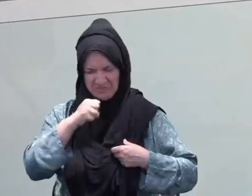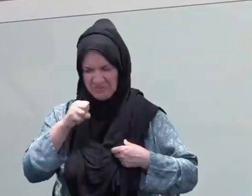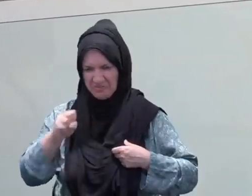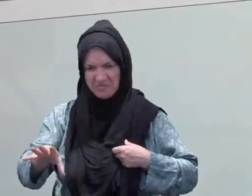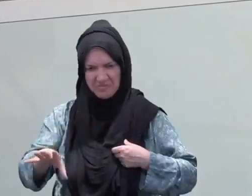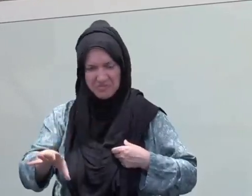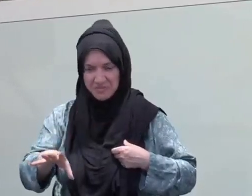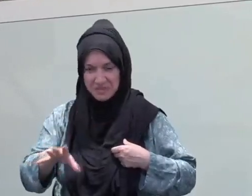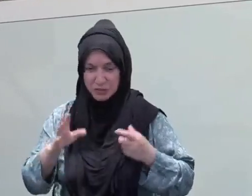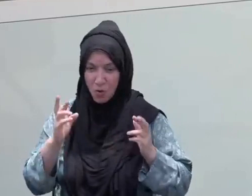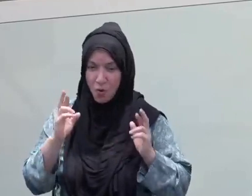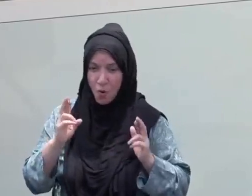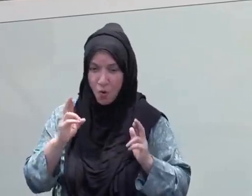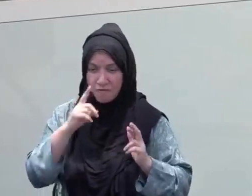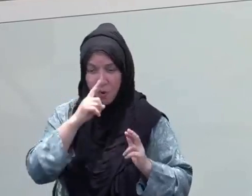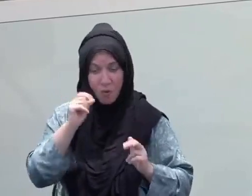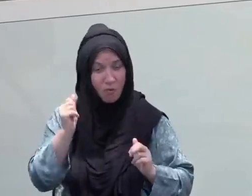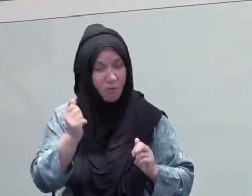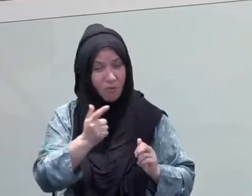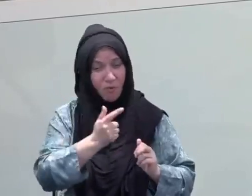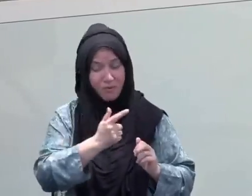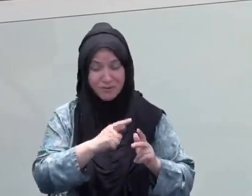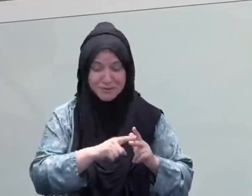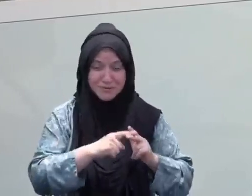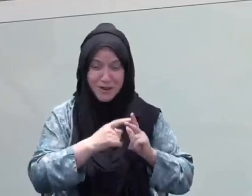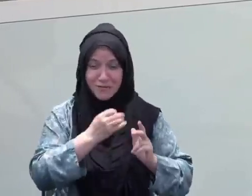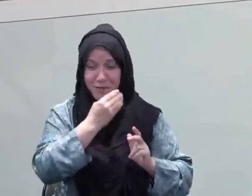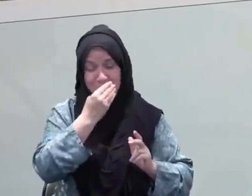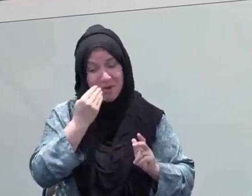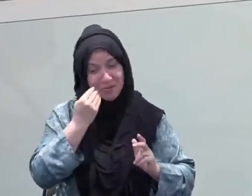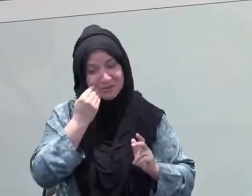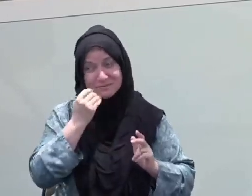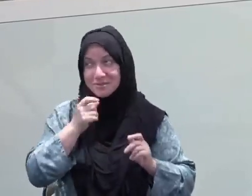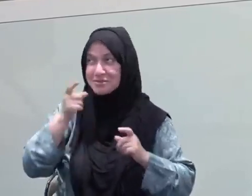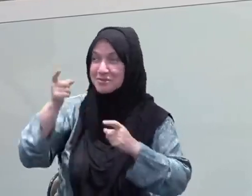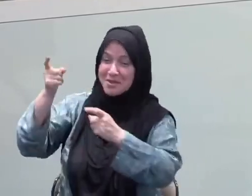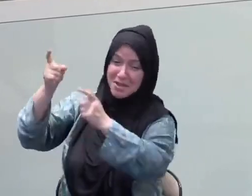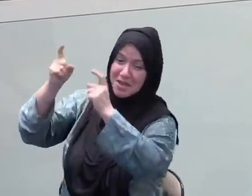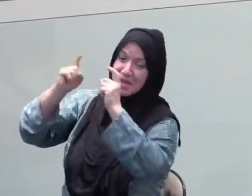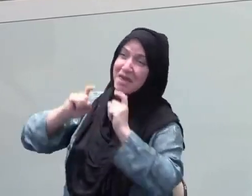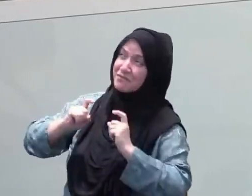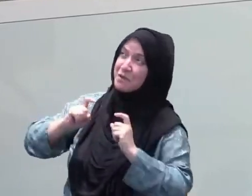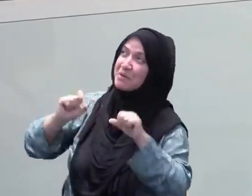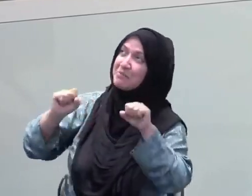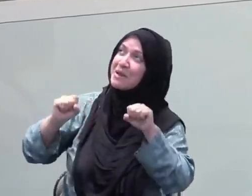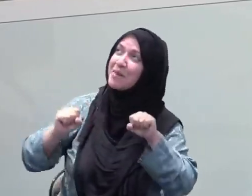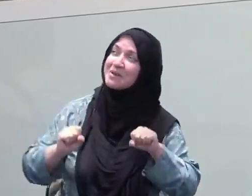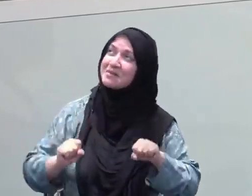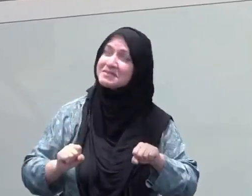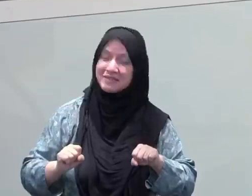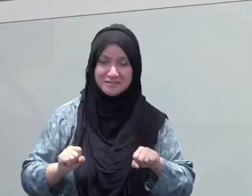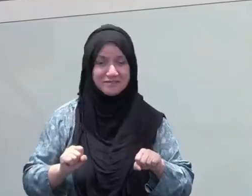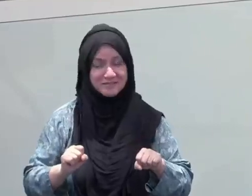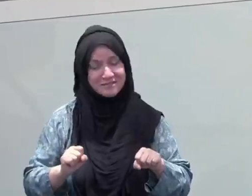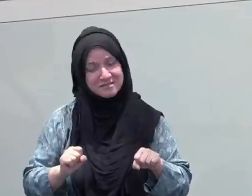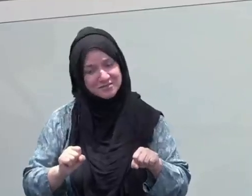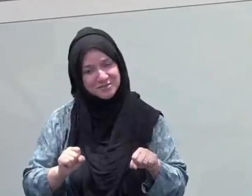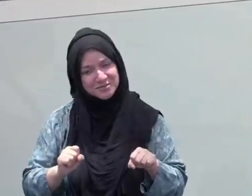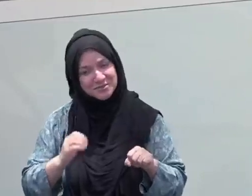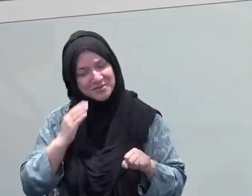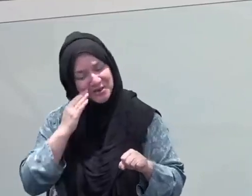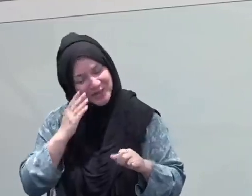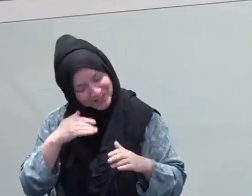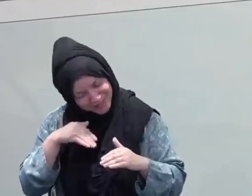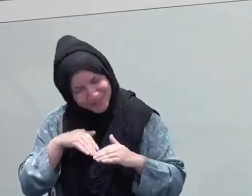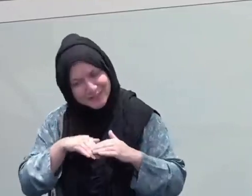and the way that we can make the most of it and ultimately allow us to leave it completely forgiven of our sins and embraced by his mercy and entered